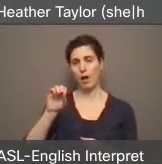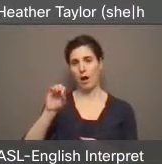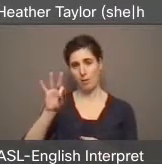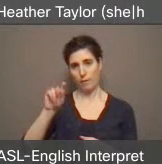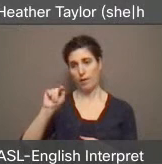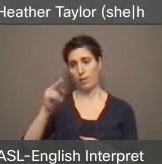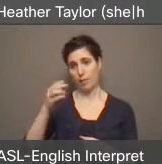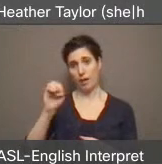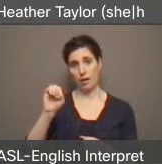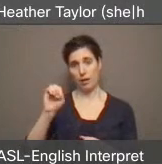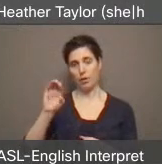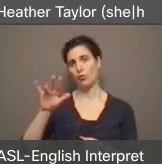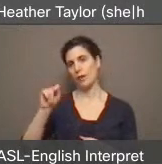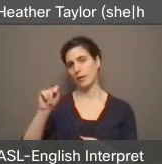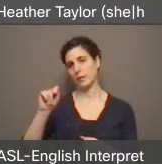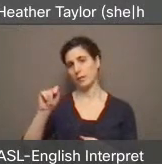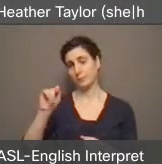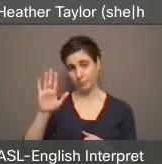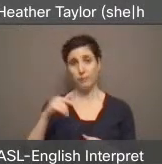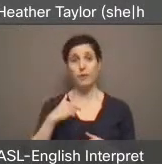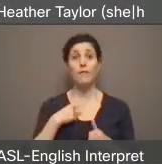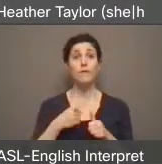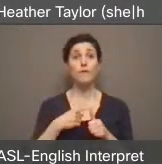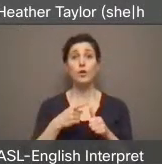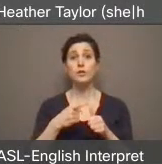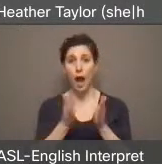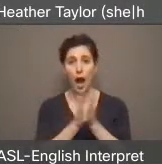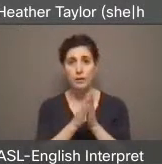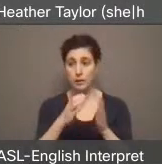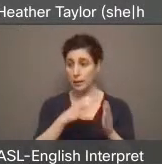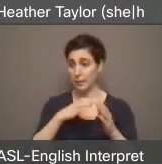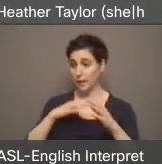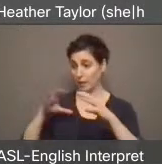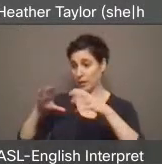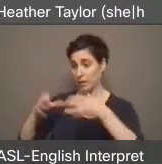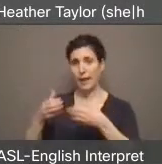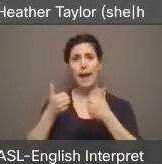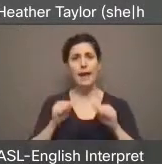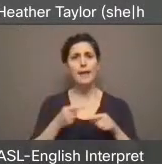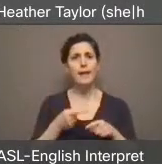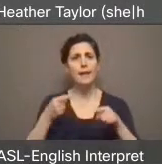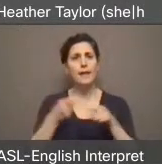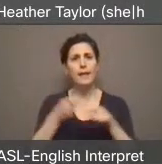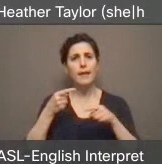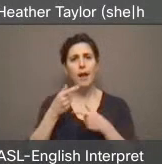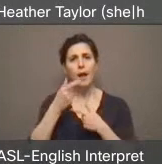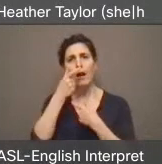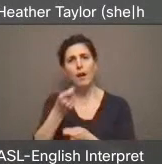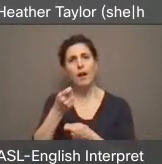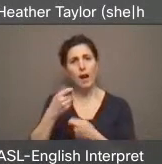First order of business. Are there any declarations of interest under the Municipal Conflict of Interest Act?